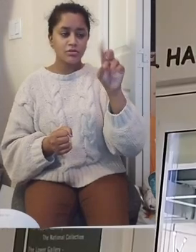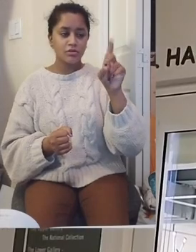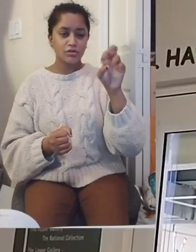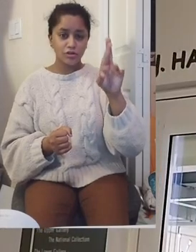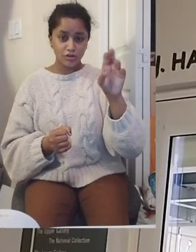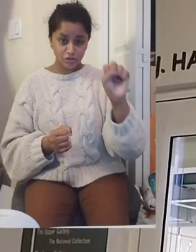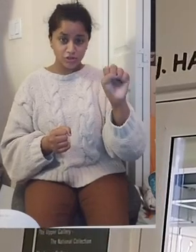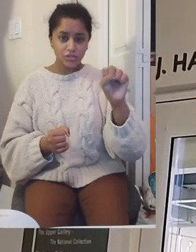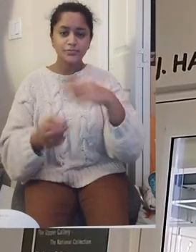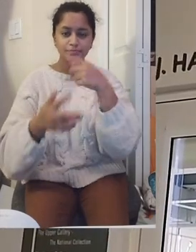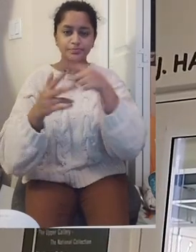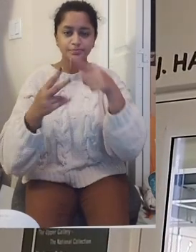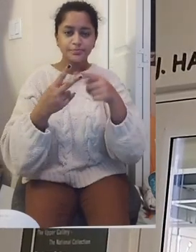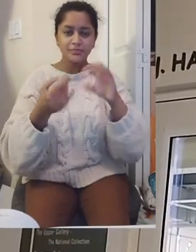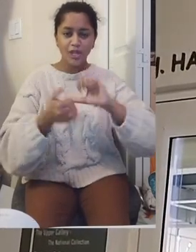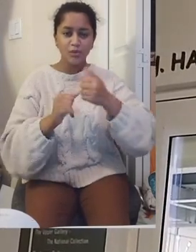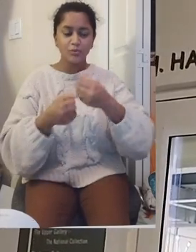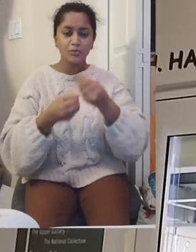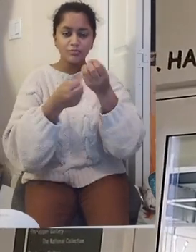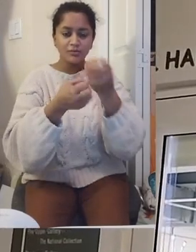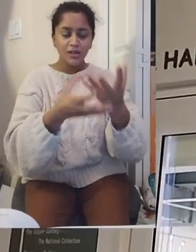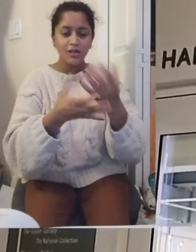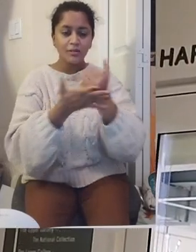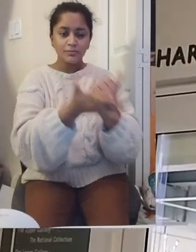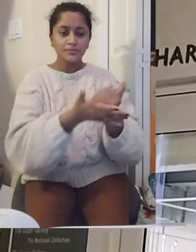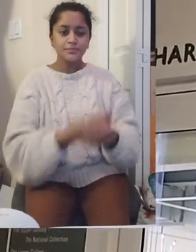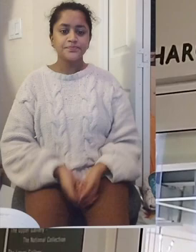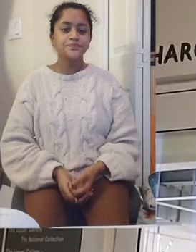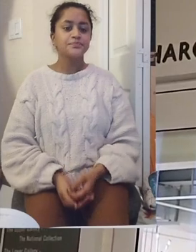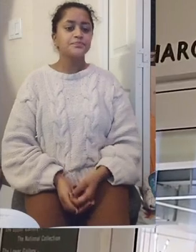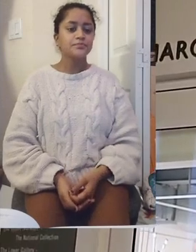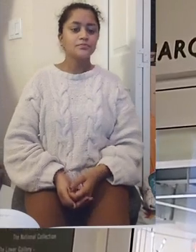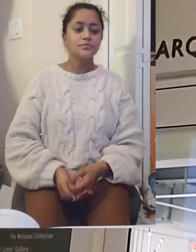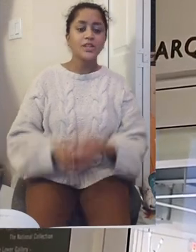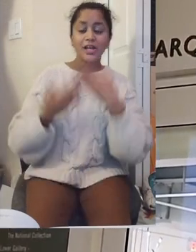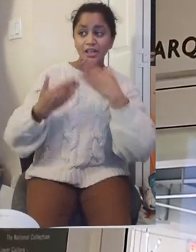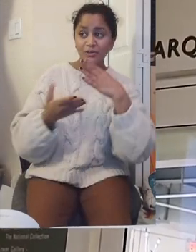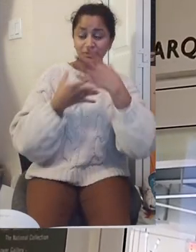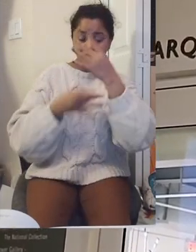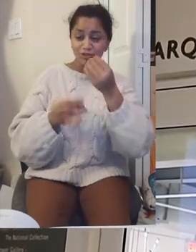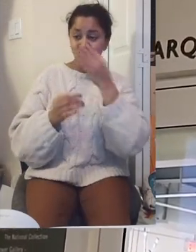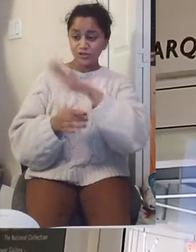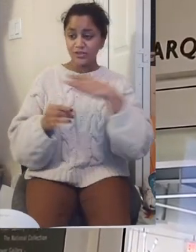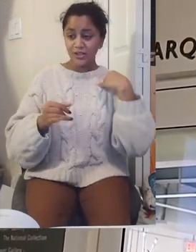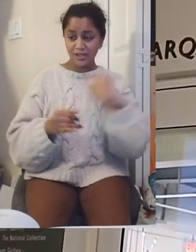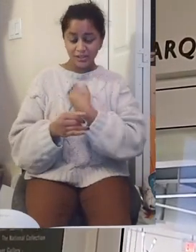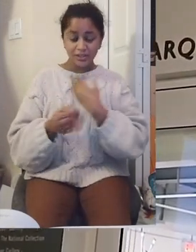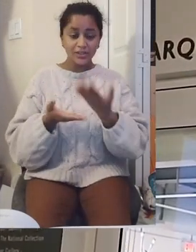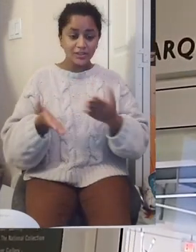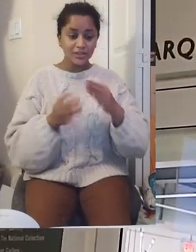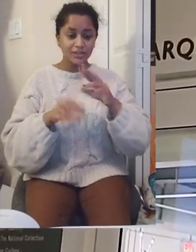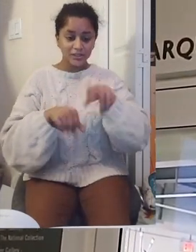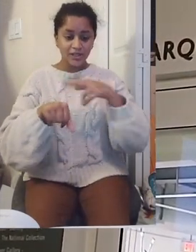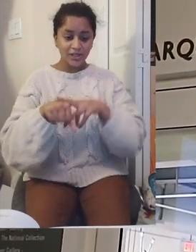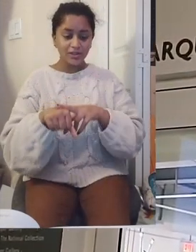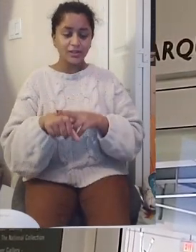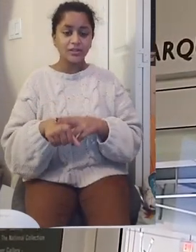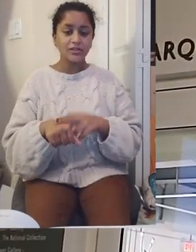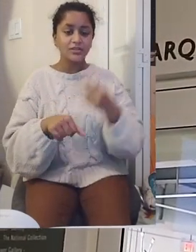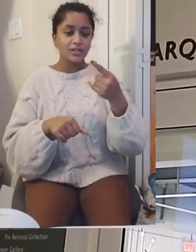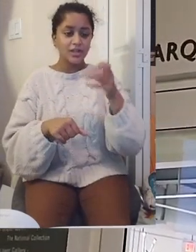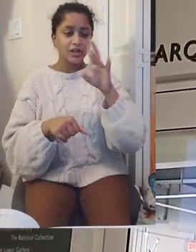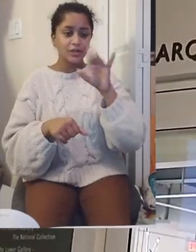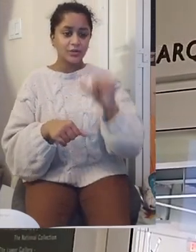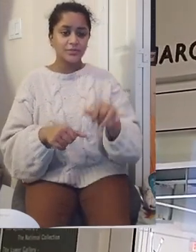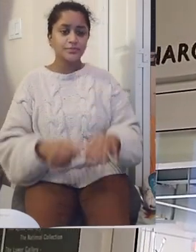Could you please tell me your role at the National Gallery? Yeah, my name is William Helfrecht and I am the Collections Curator at the National